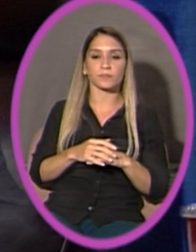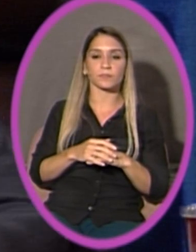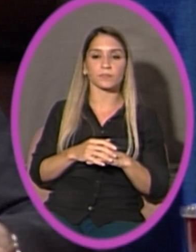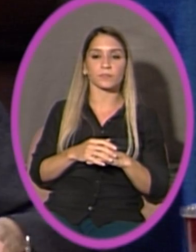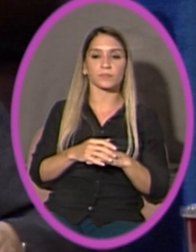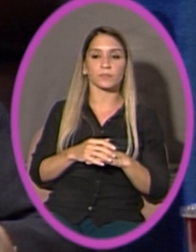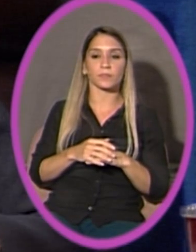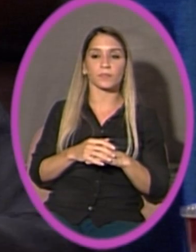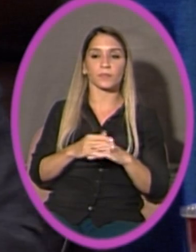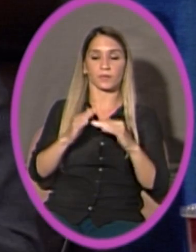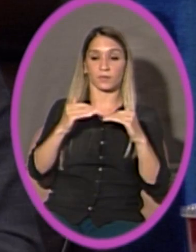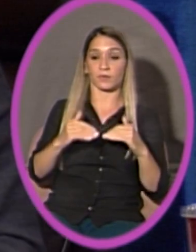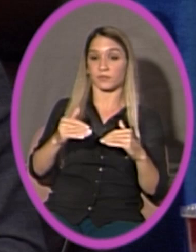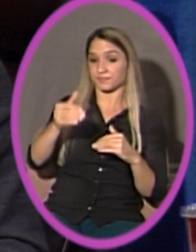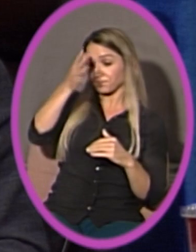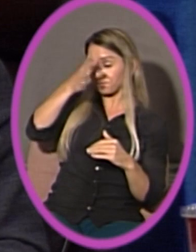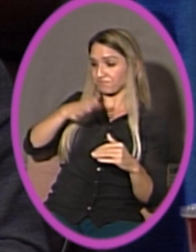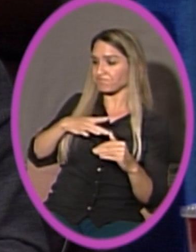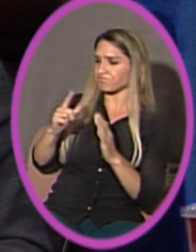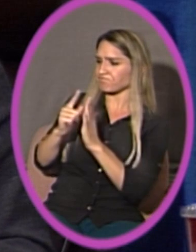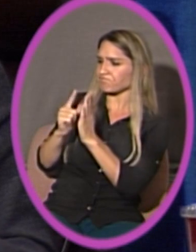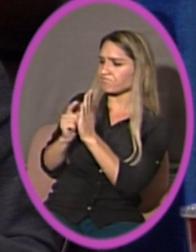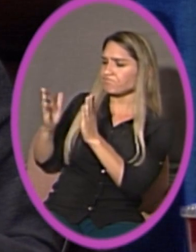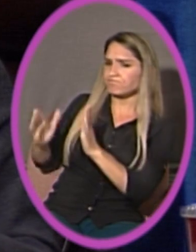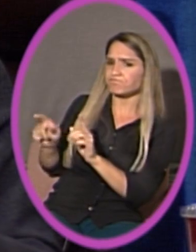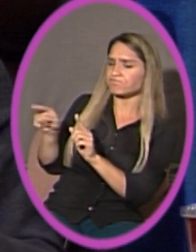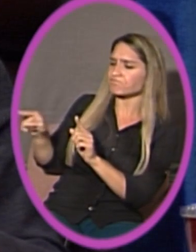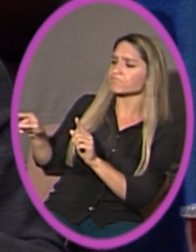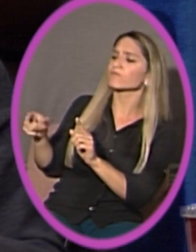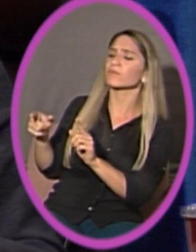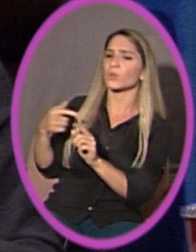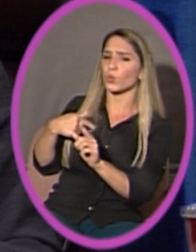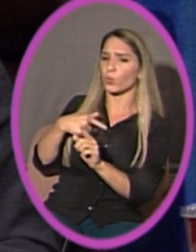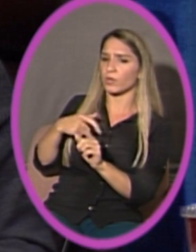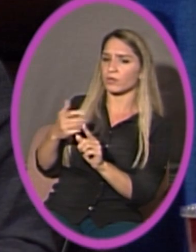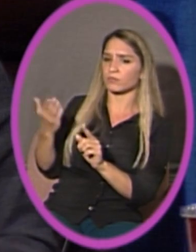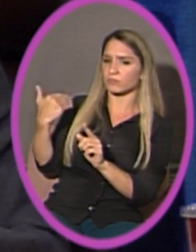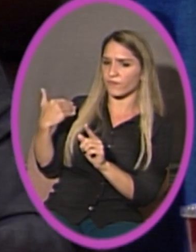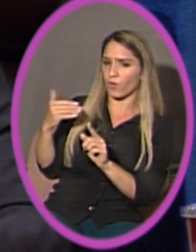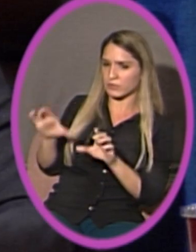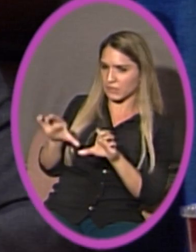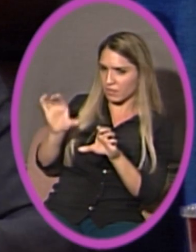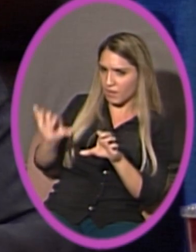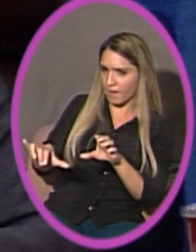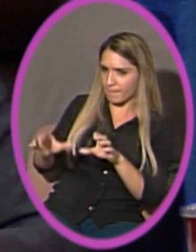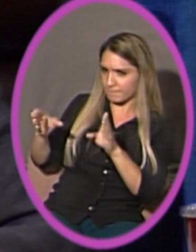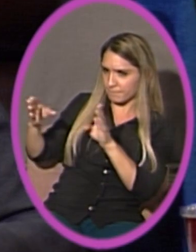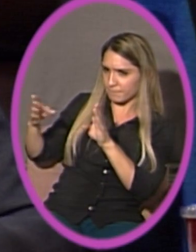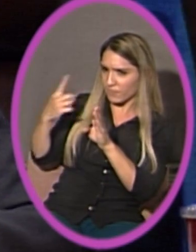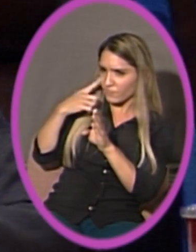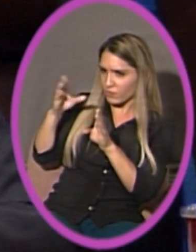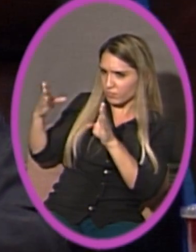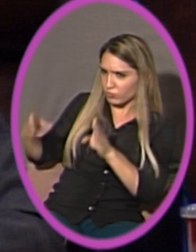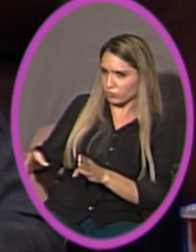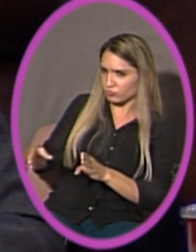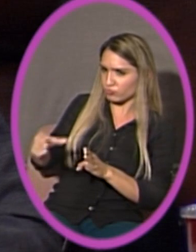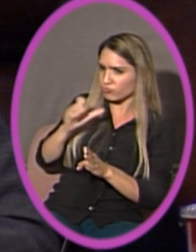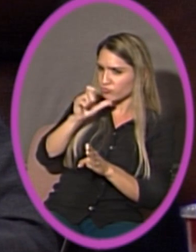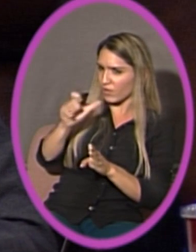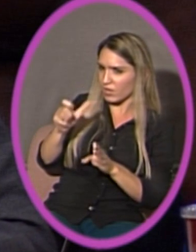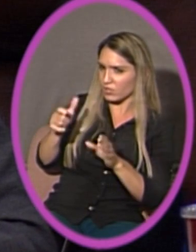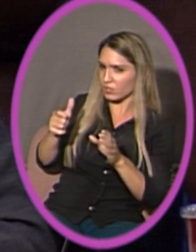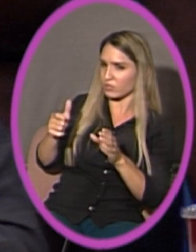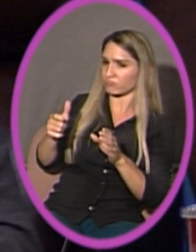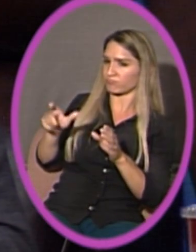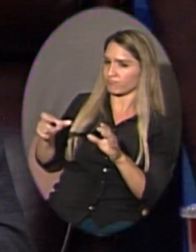when we did the one person before, you did not make the comment that you should make, sir. Will you